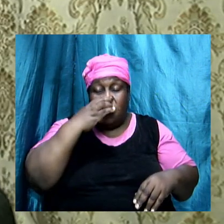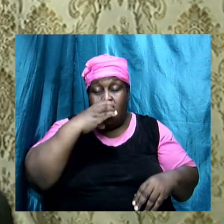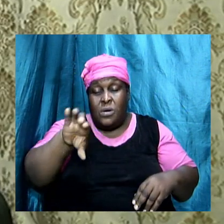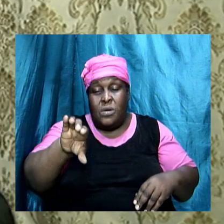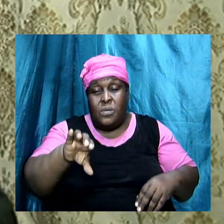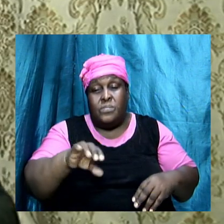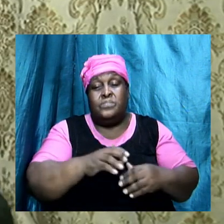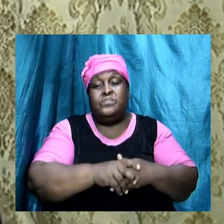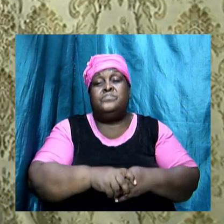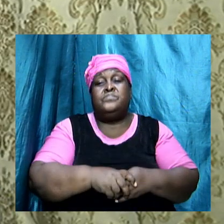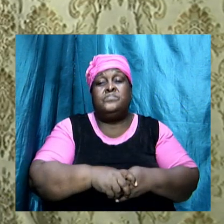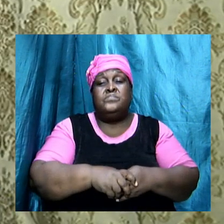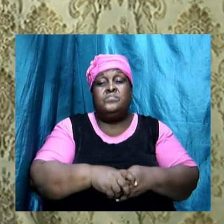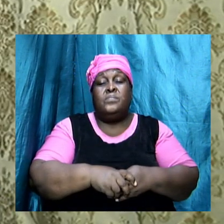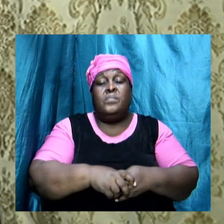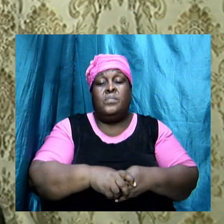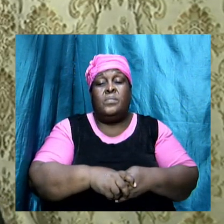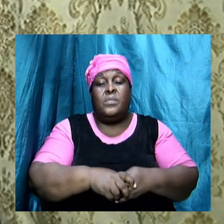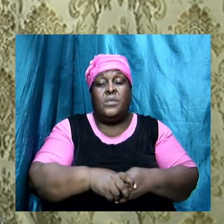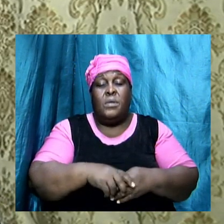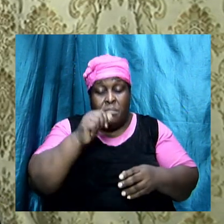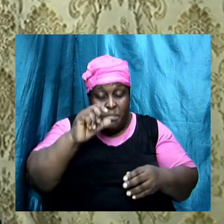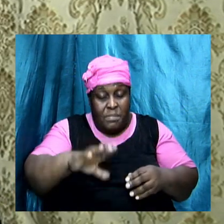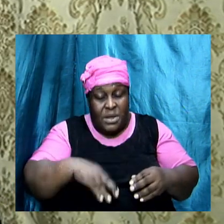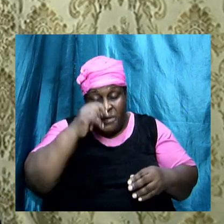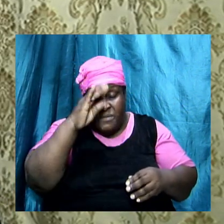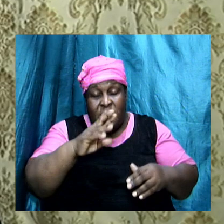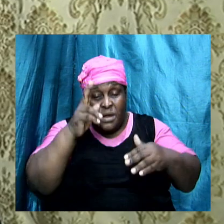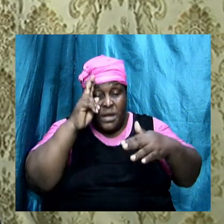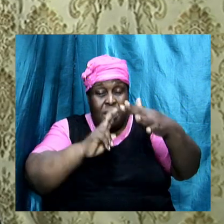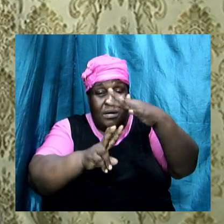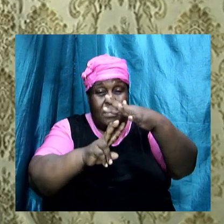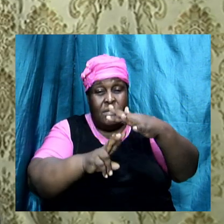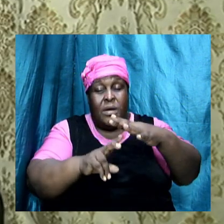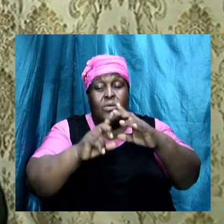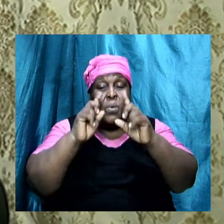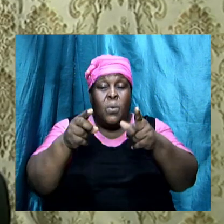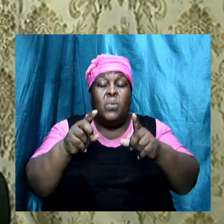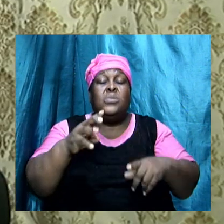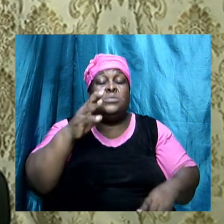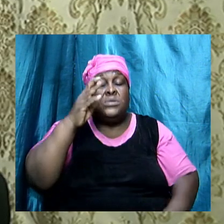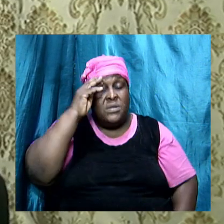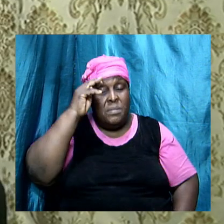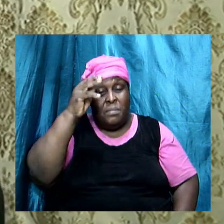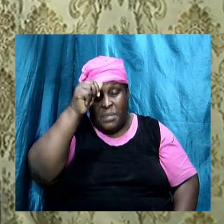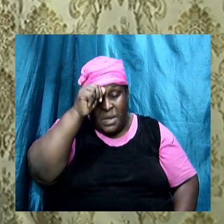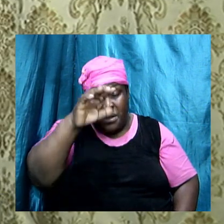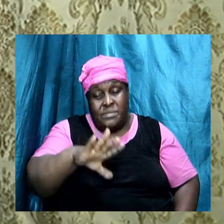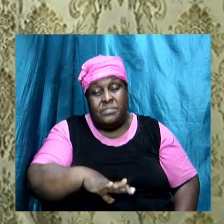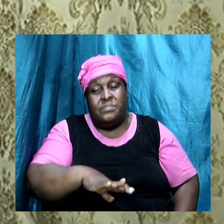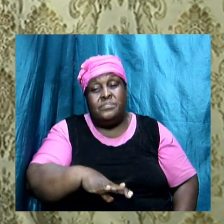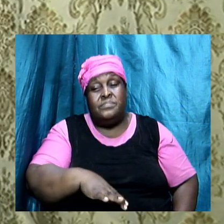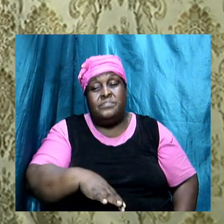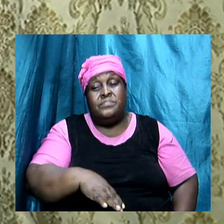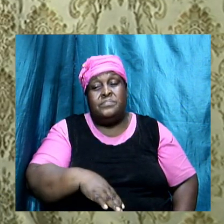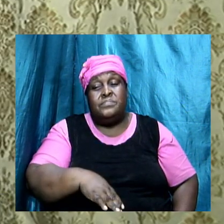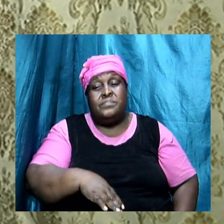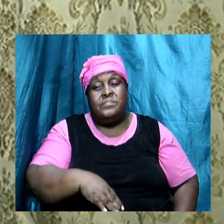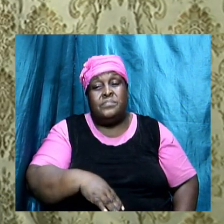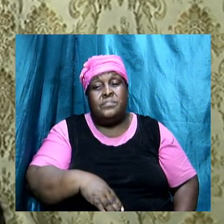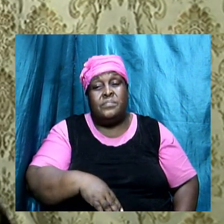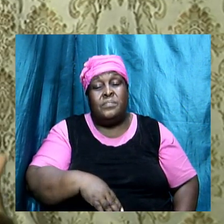known that Balaam was a prophet. And it went to him, and Balaam